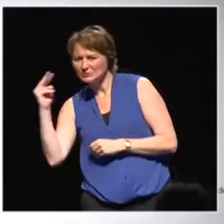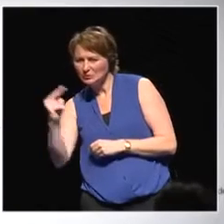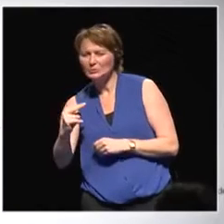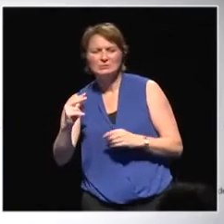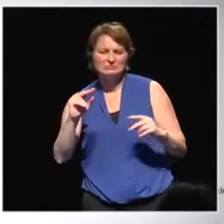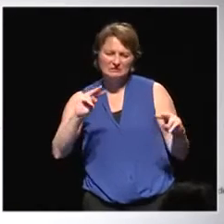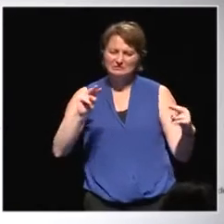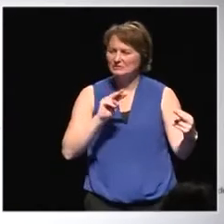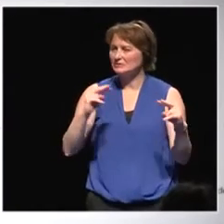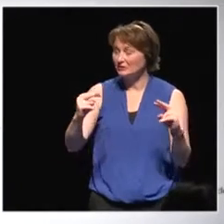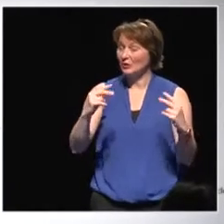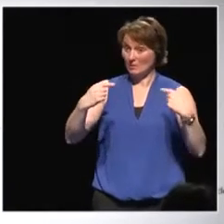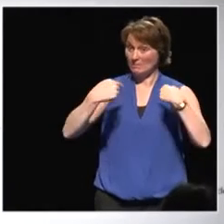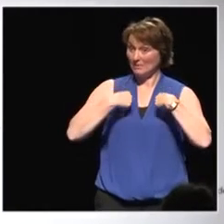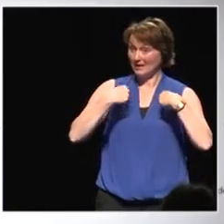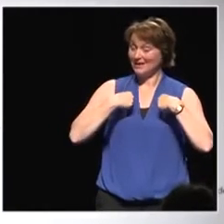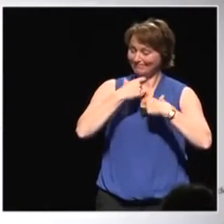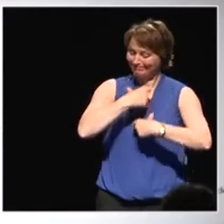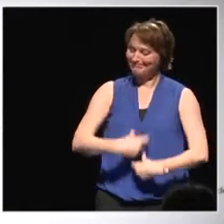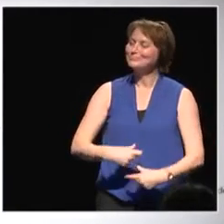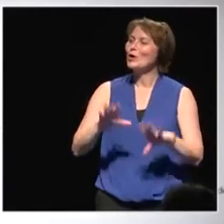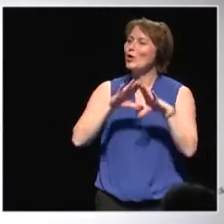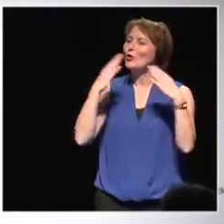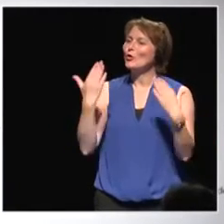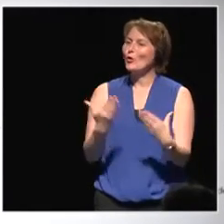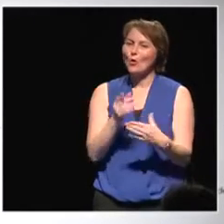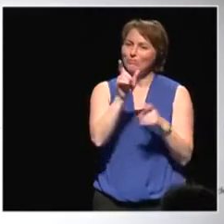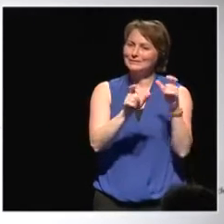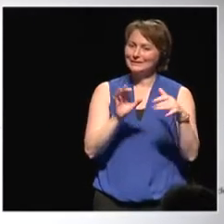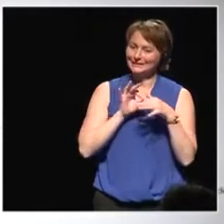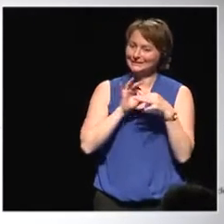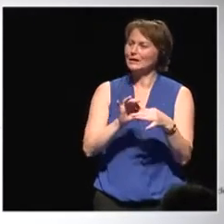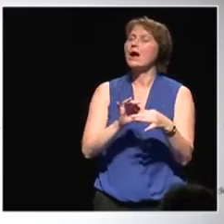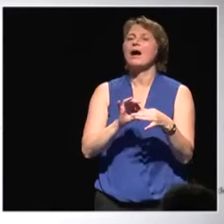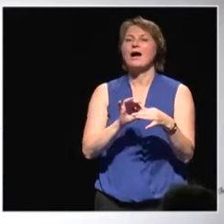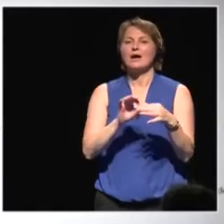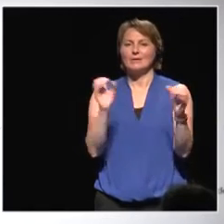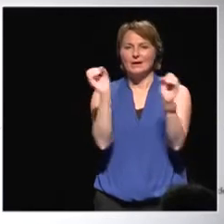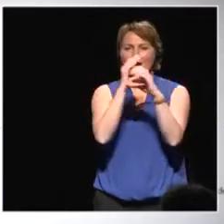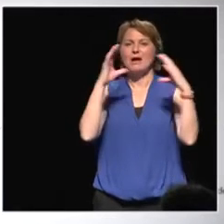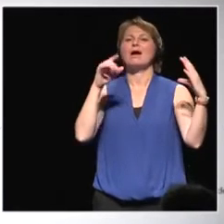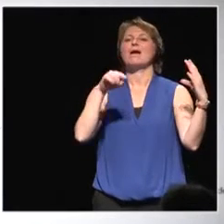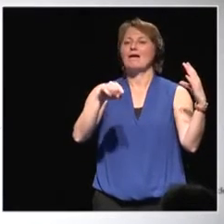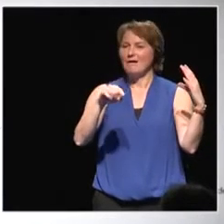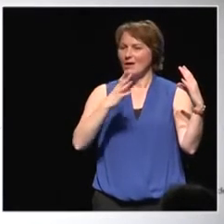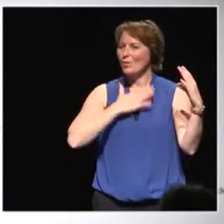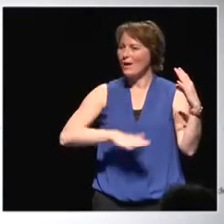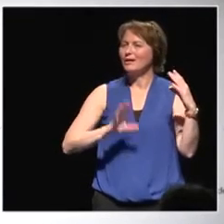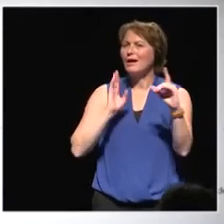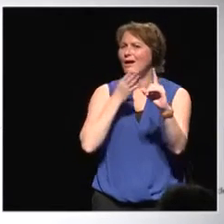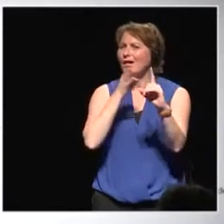being a global citizen is really being in touch with that. It's understanding what we're all working towards, hopefully.